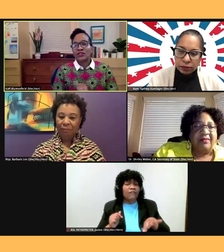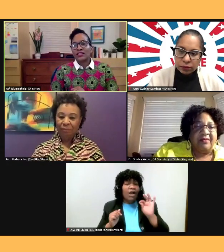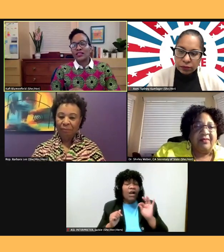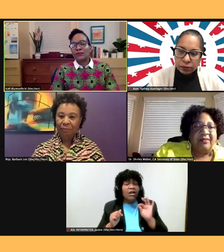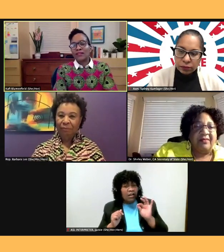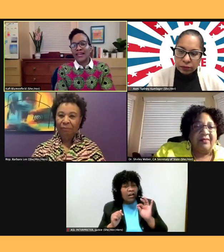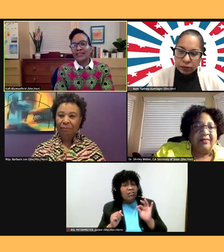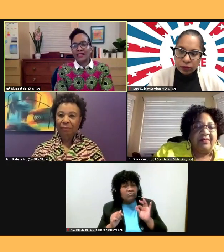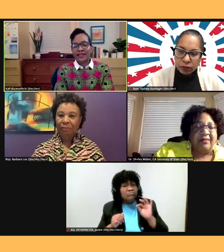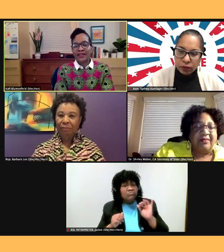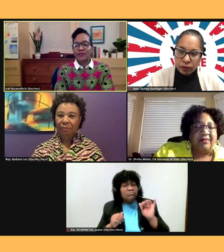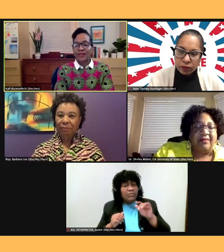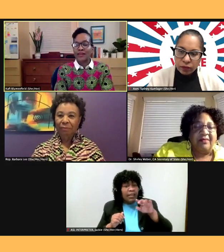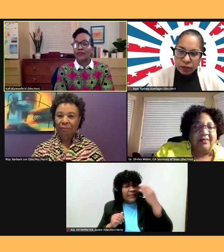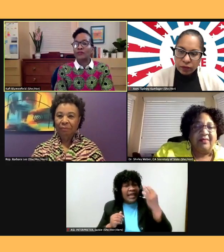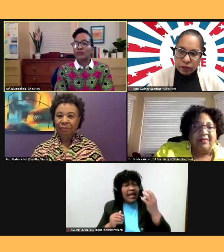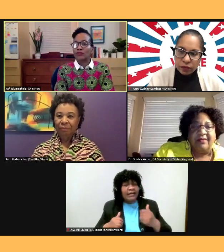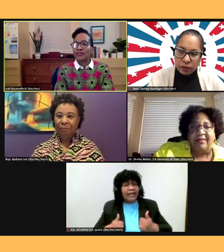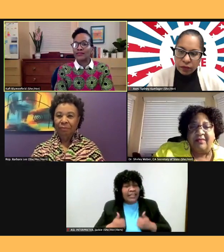lives matter movement?